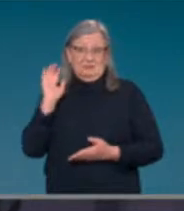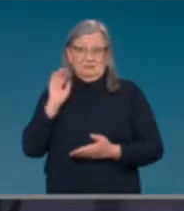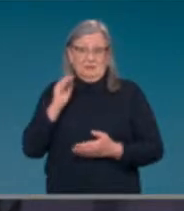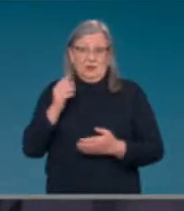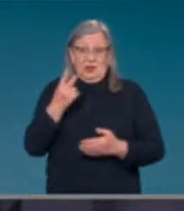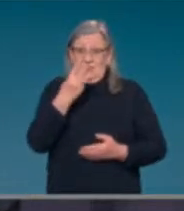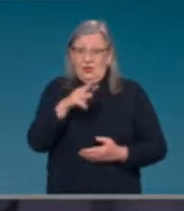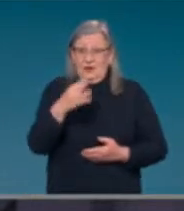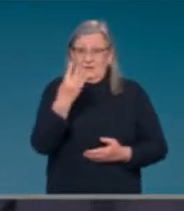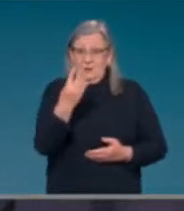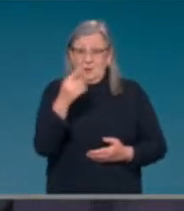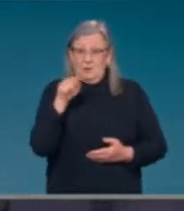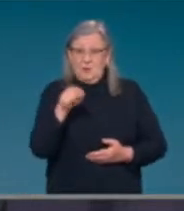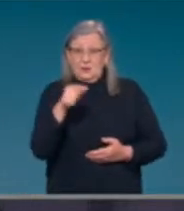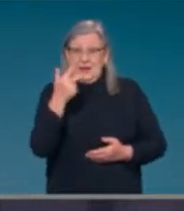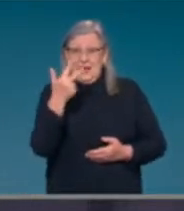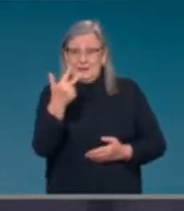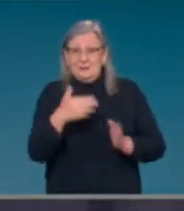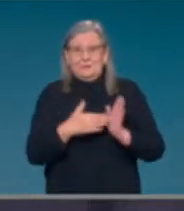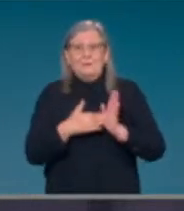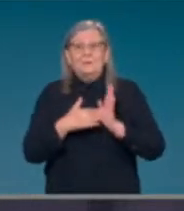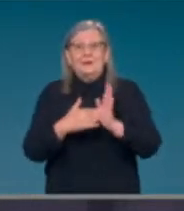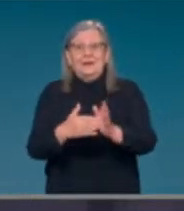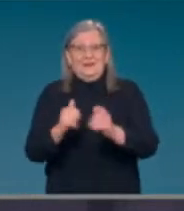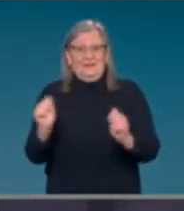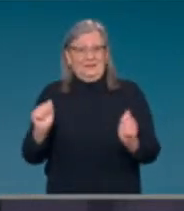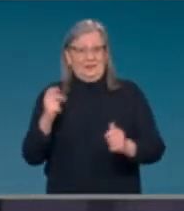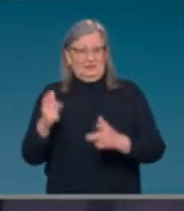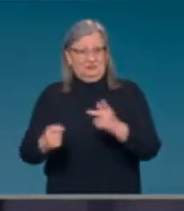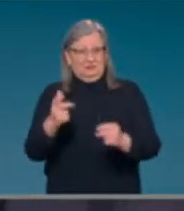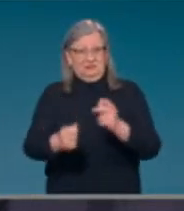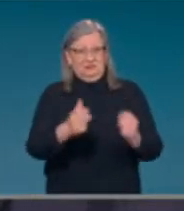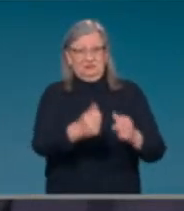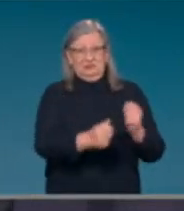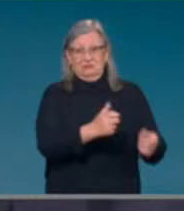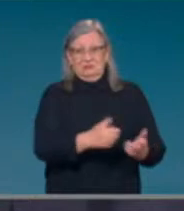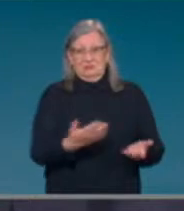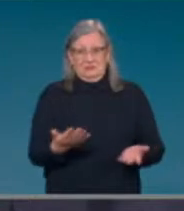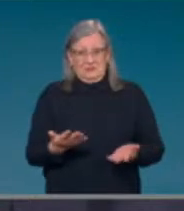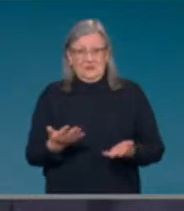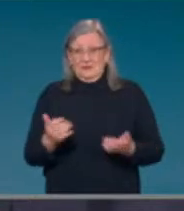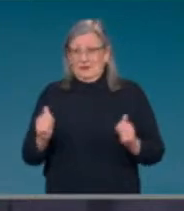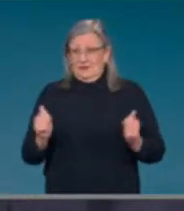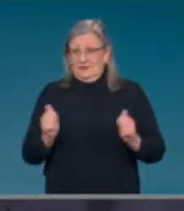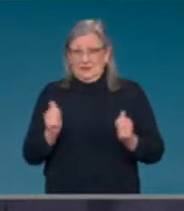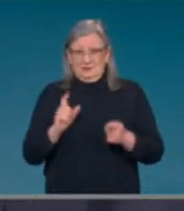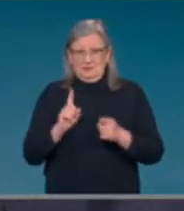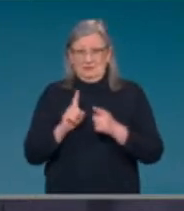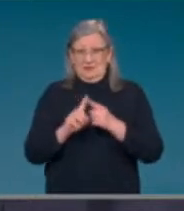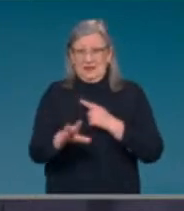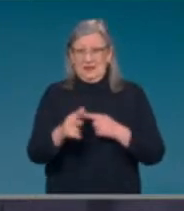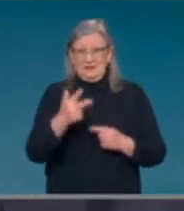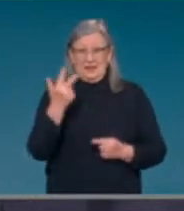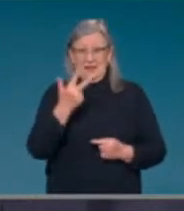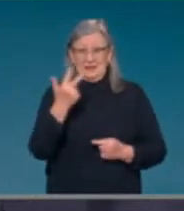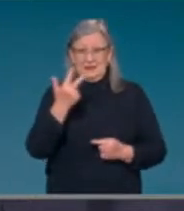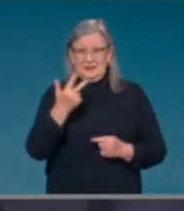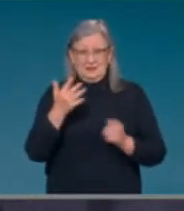Very significantly, we've passed the 18 million first dose mark and we're at 87